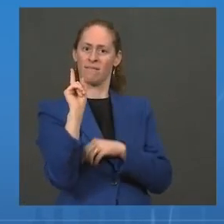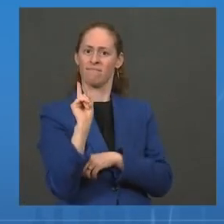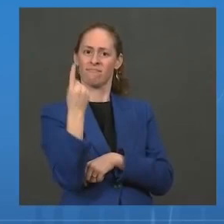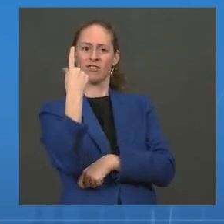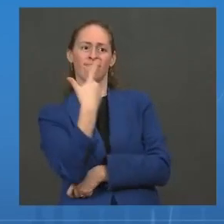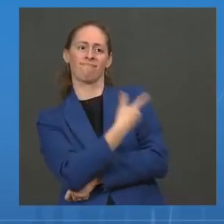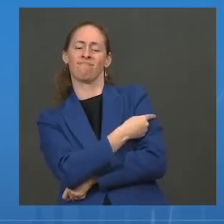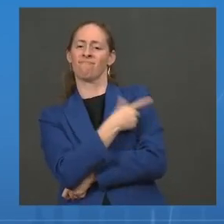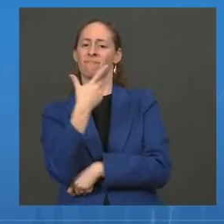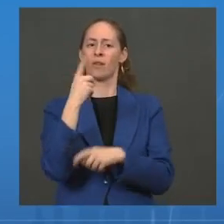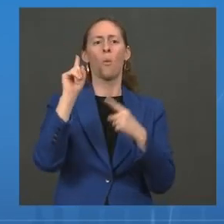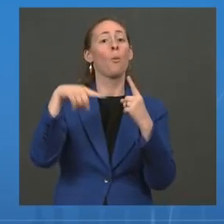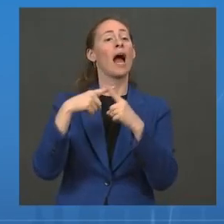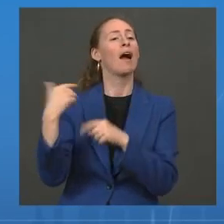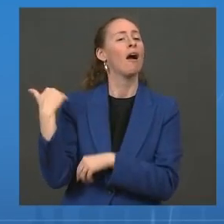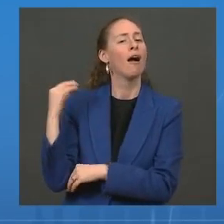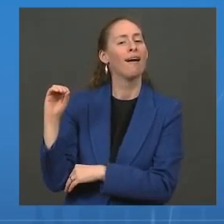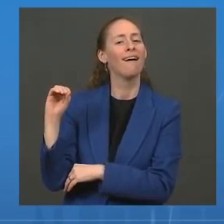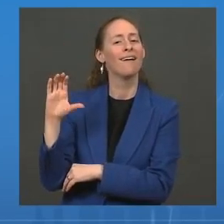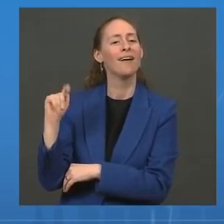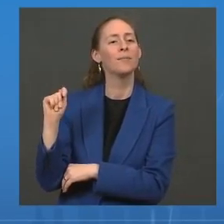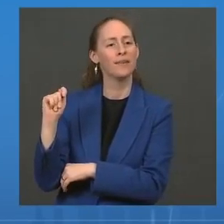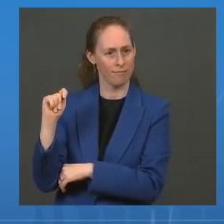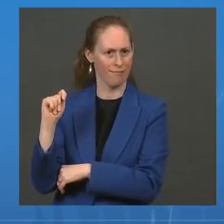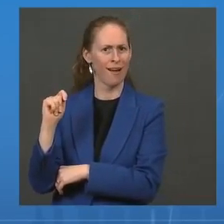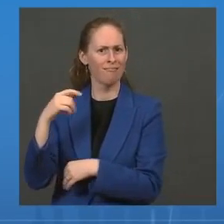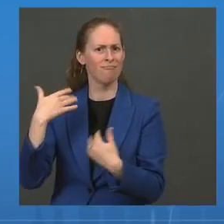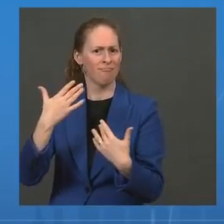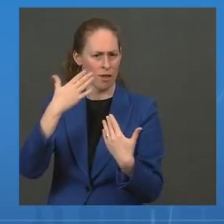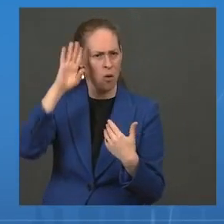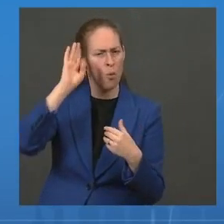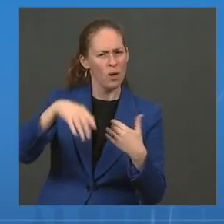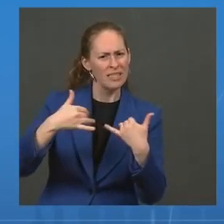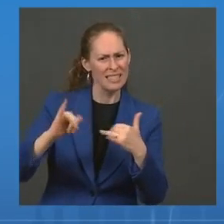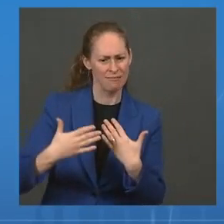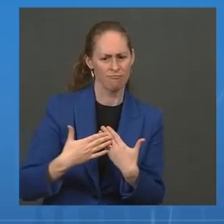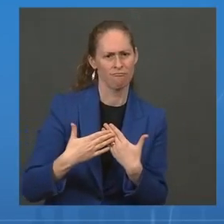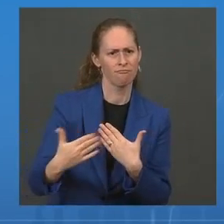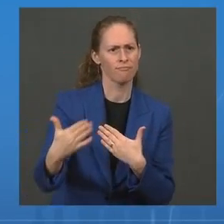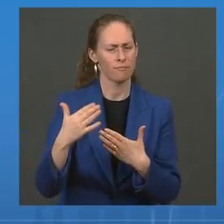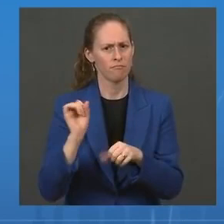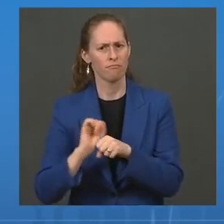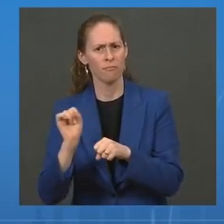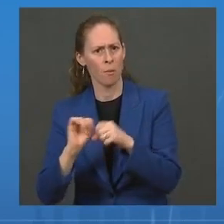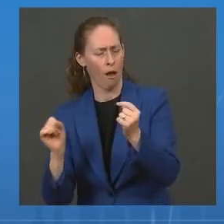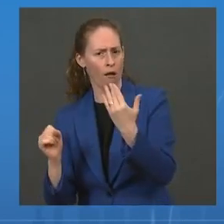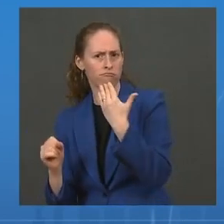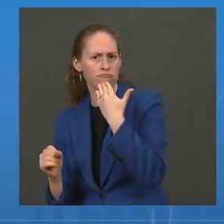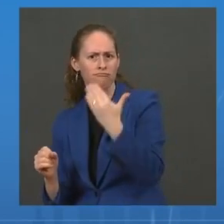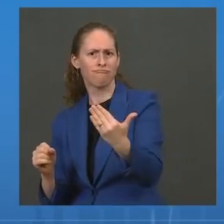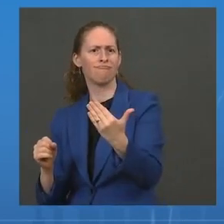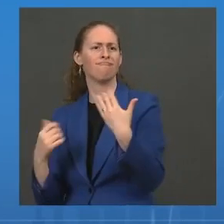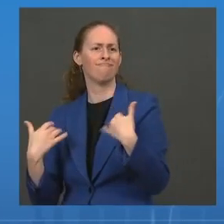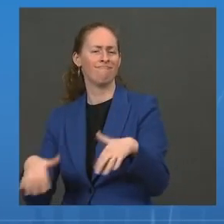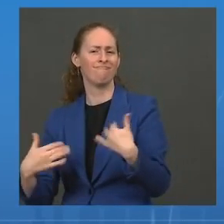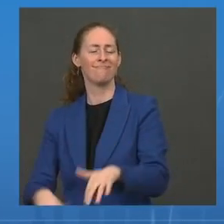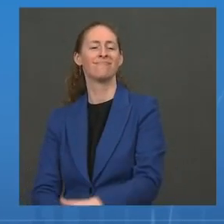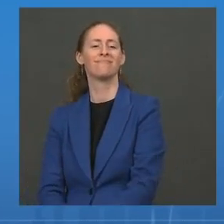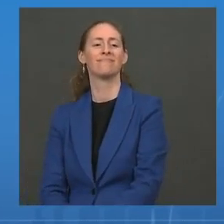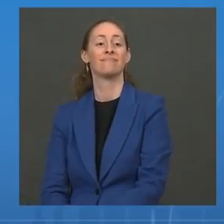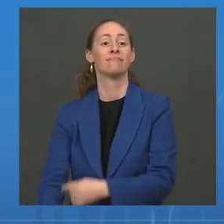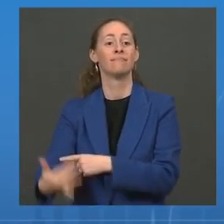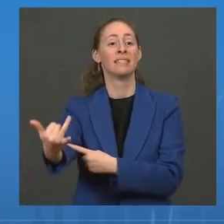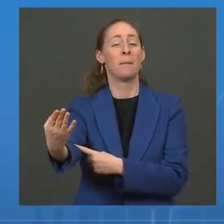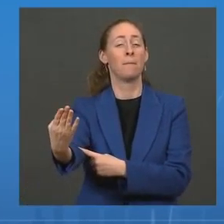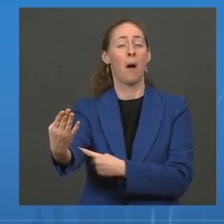but this is significant progress we can build on. Earlier this morning, I received a final report from the COVID-19 Health